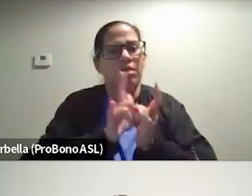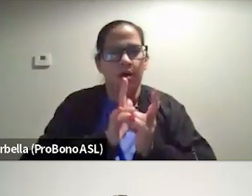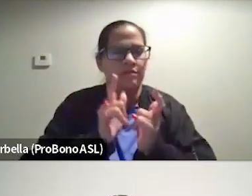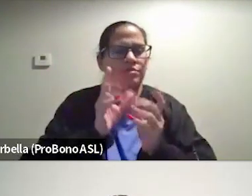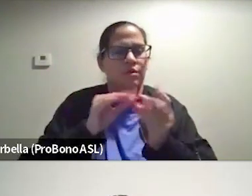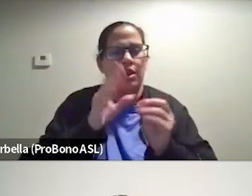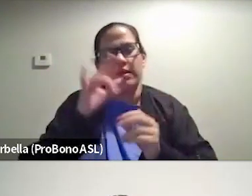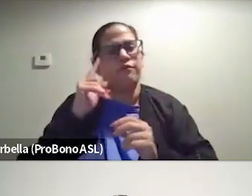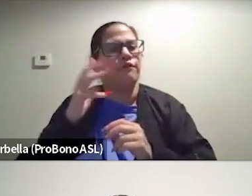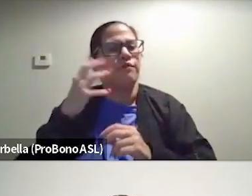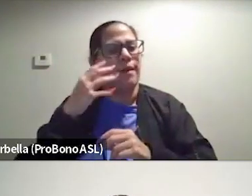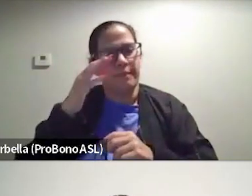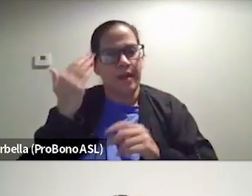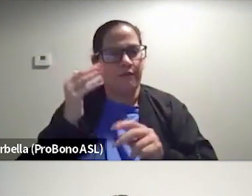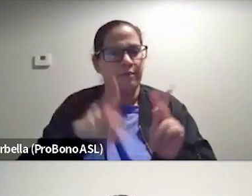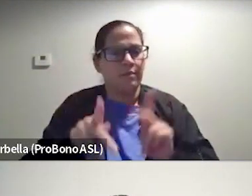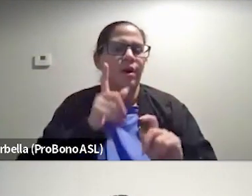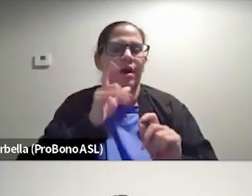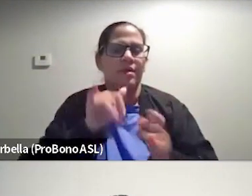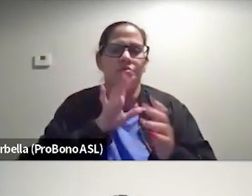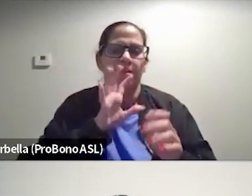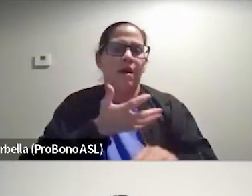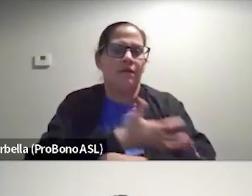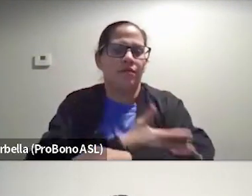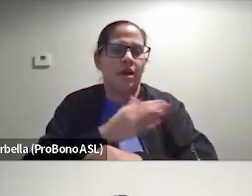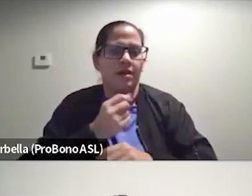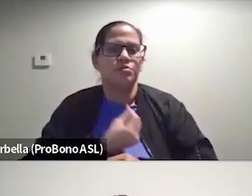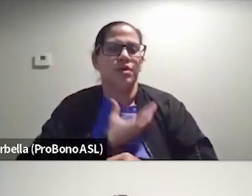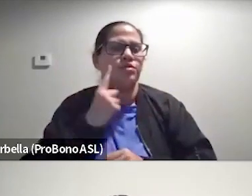folks. And that's been really powerful and inspirational for me, certainly.